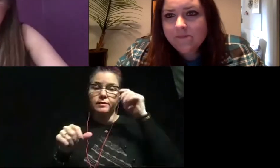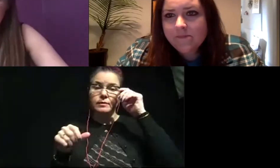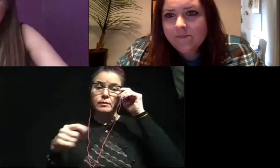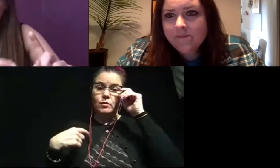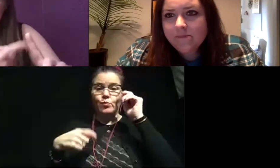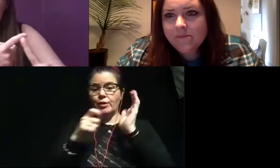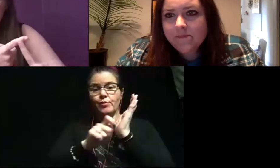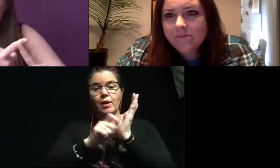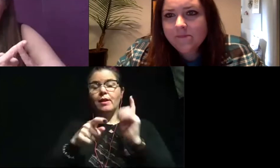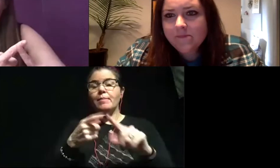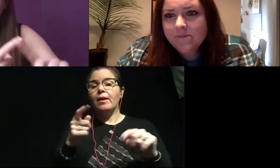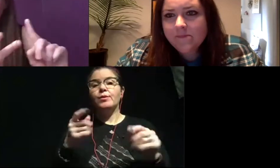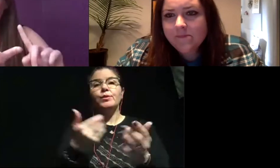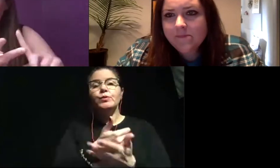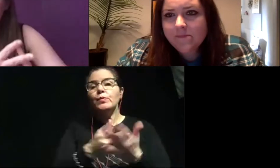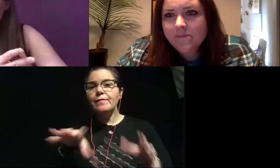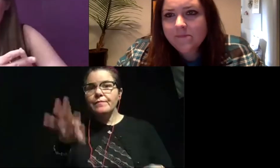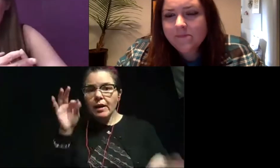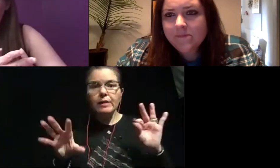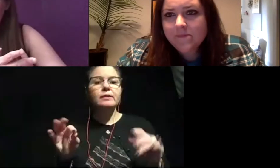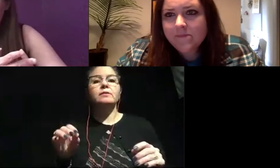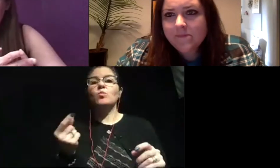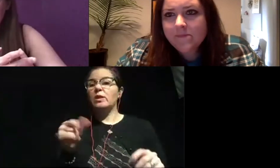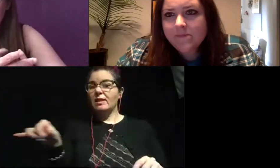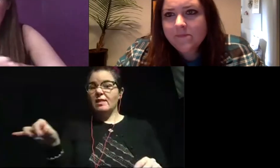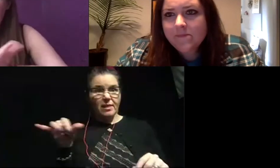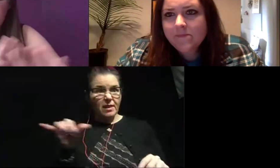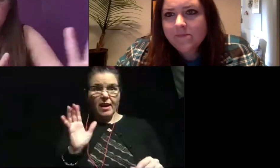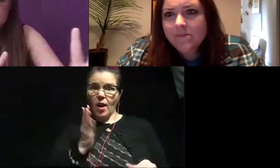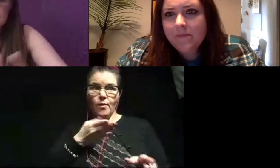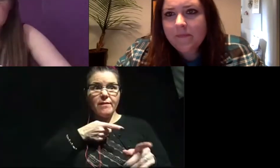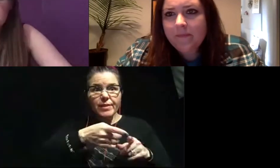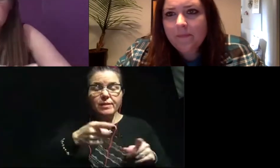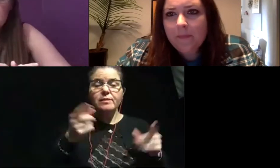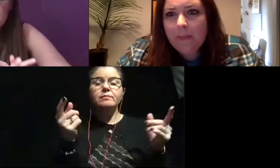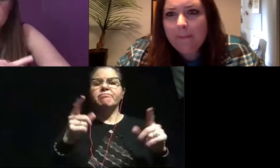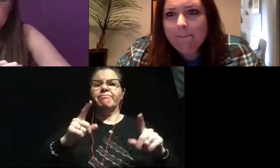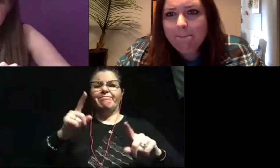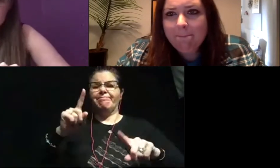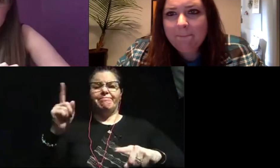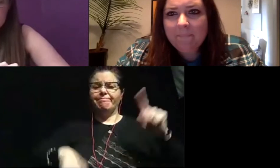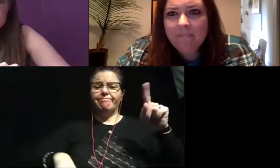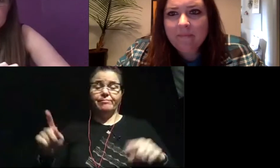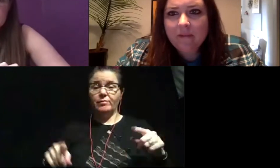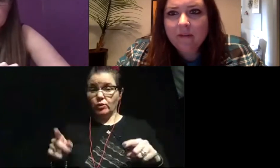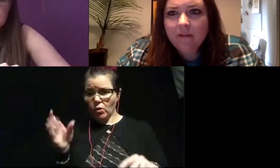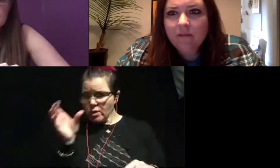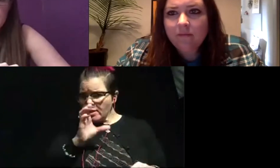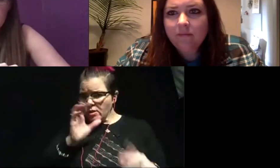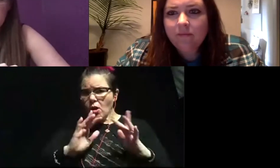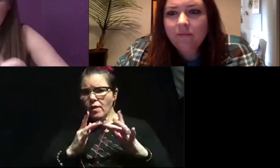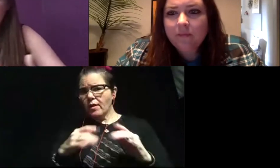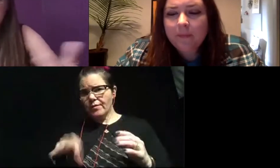about new finds. We write about what it's like to be a paleontologist, all kinds of stuff. So look online for resources